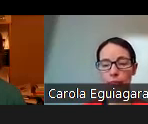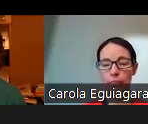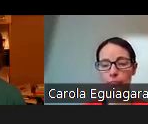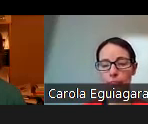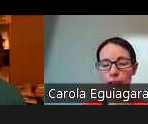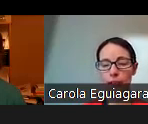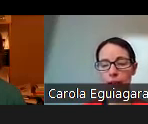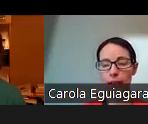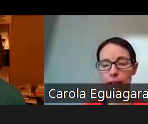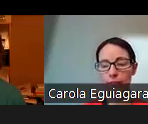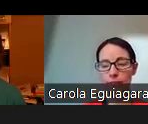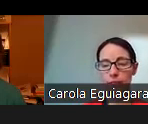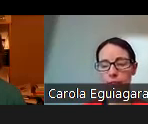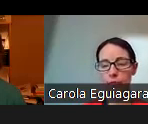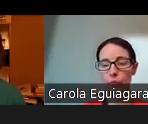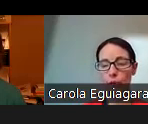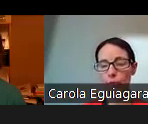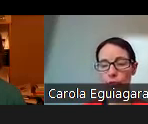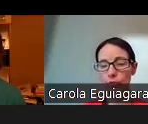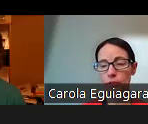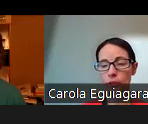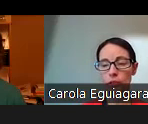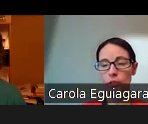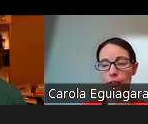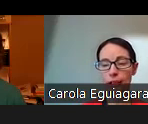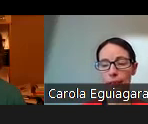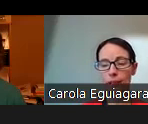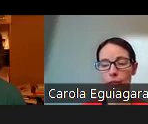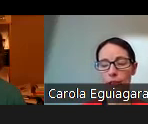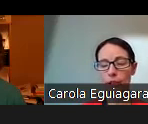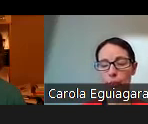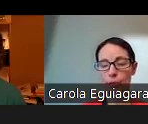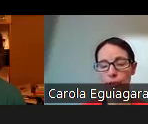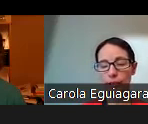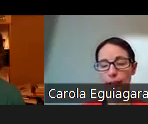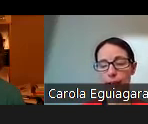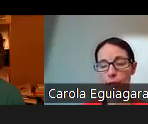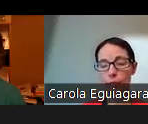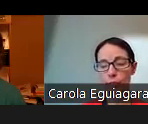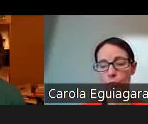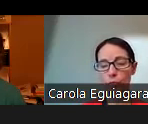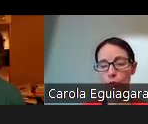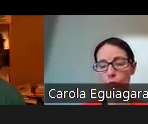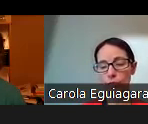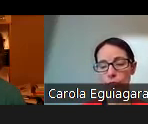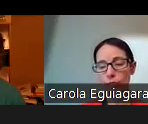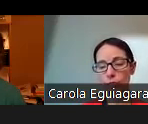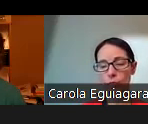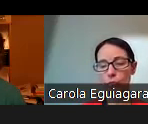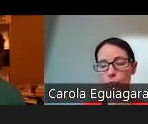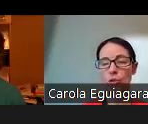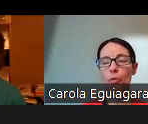said i actually don't want to do that he used to have a one-on-one we've moved away from having a one-on-one and that seems like a backwards slide